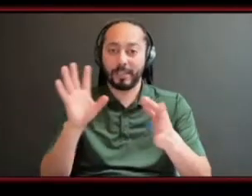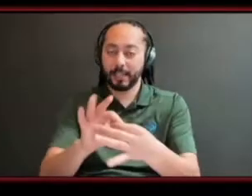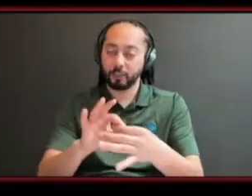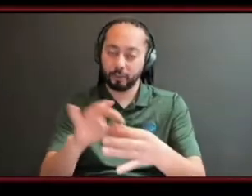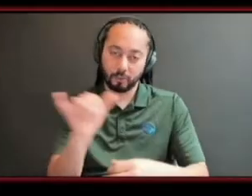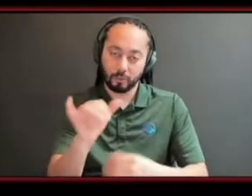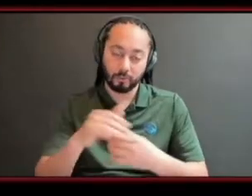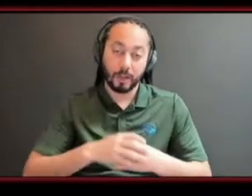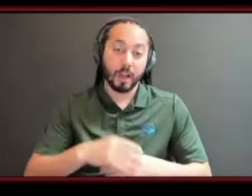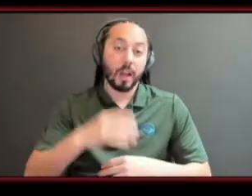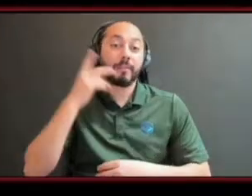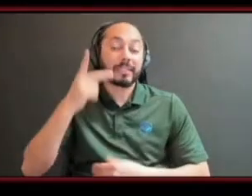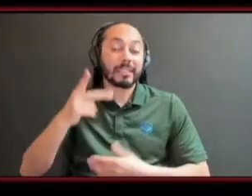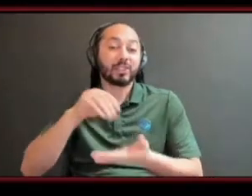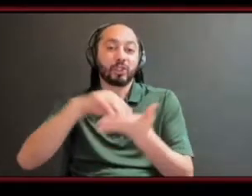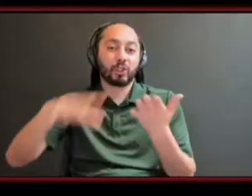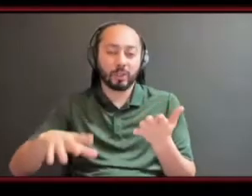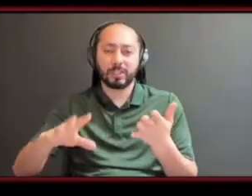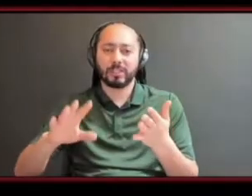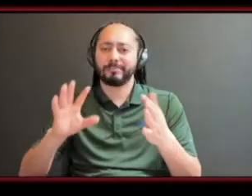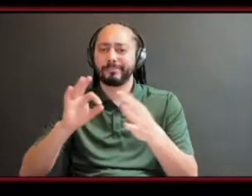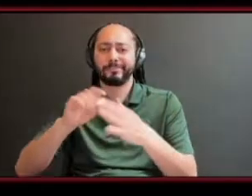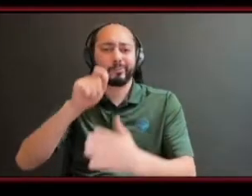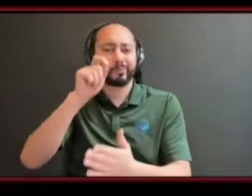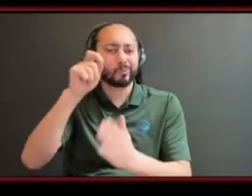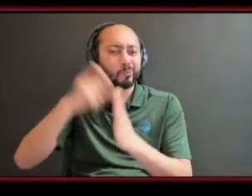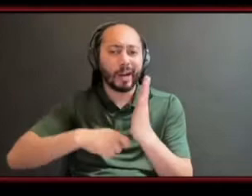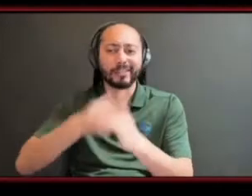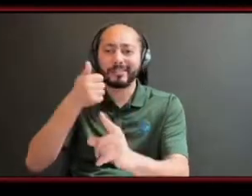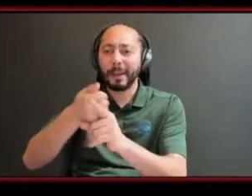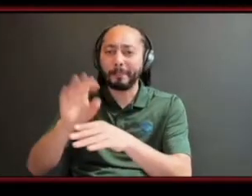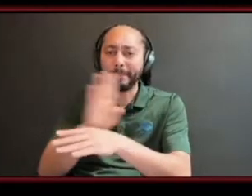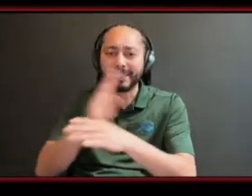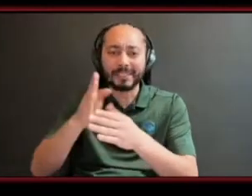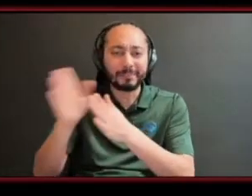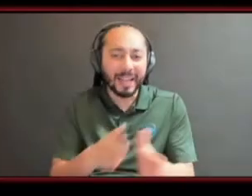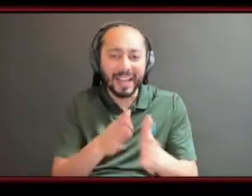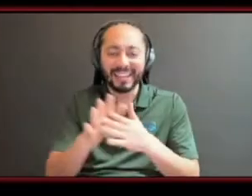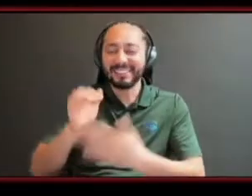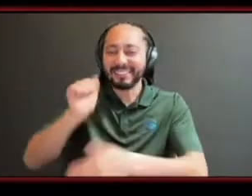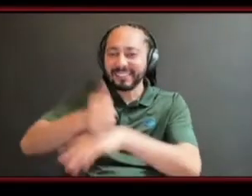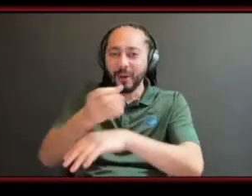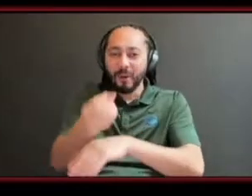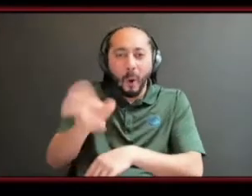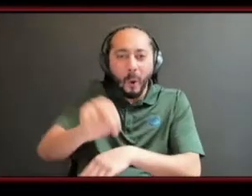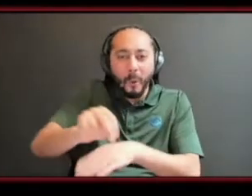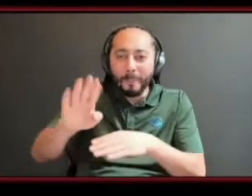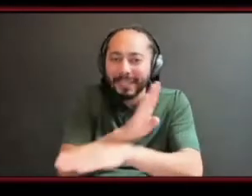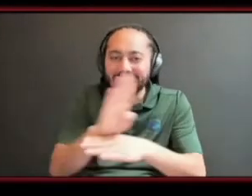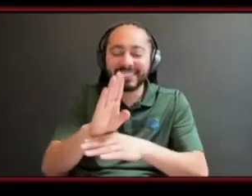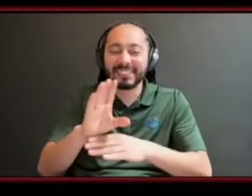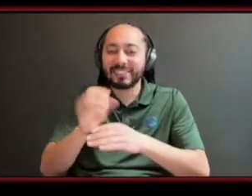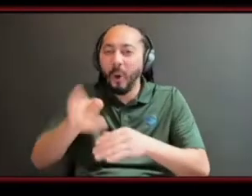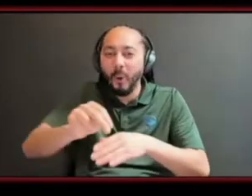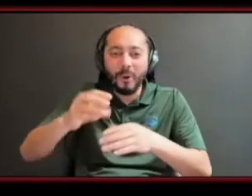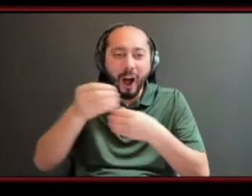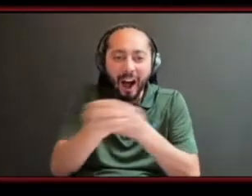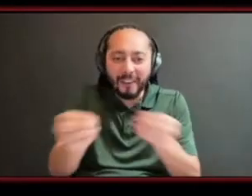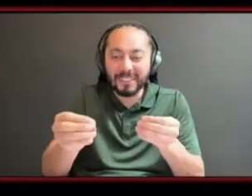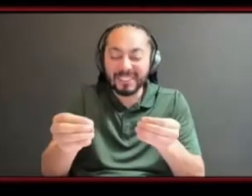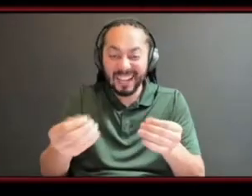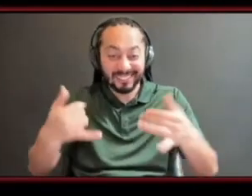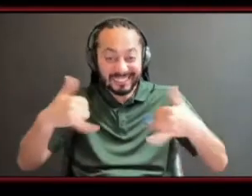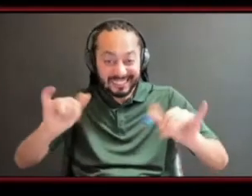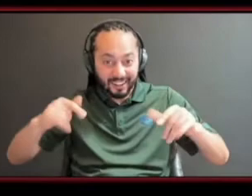write business plans and even some of them have their own space in their own offices already opened up while they're still in school so i know firsthand that